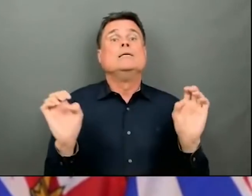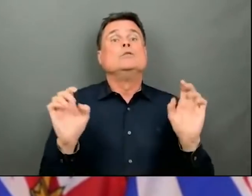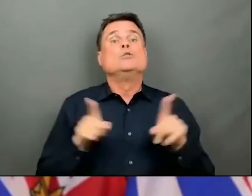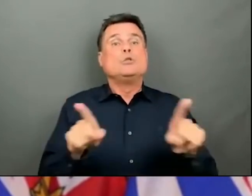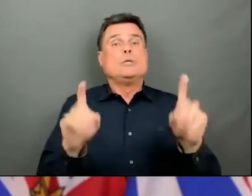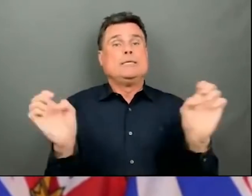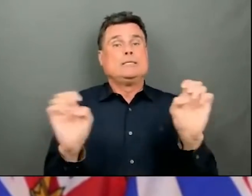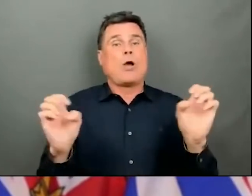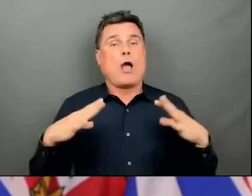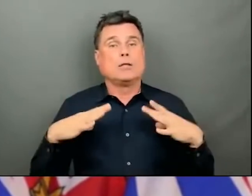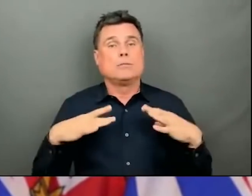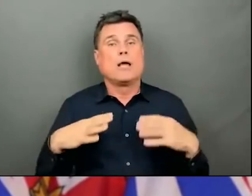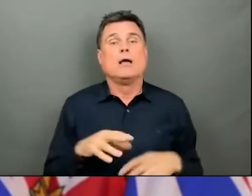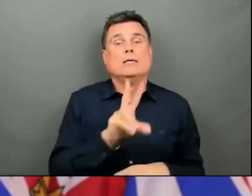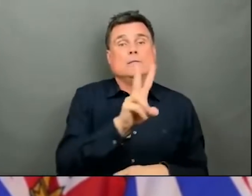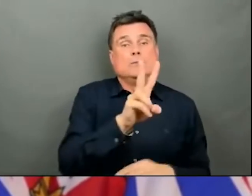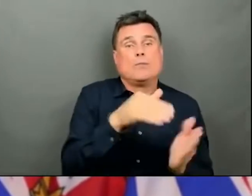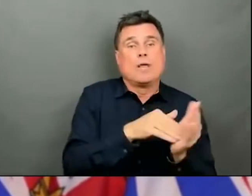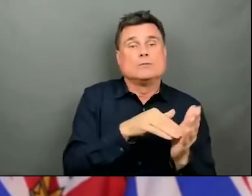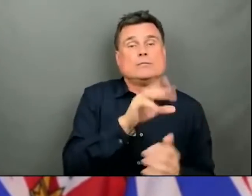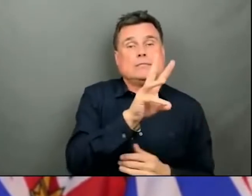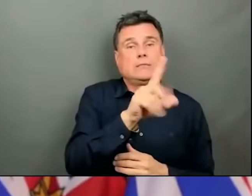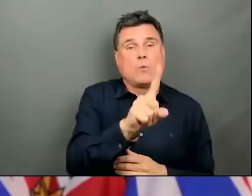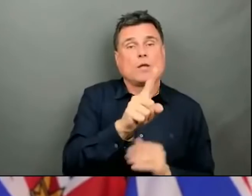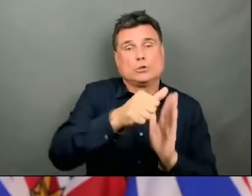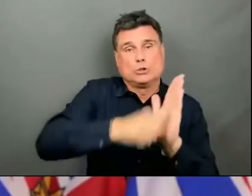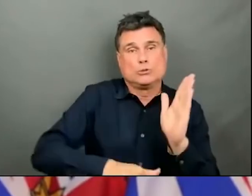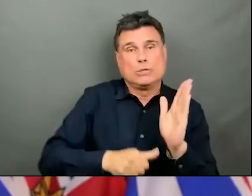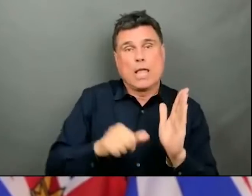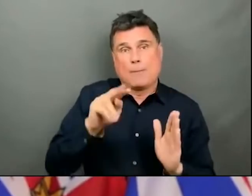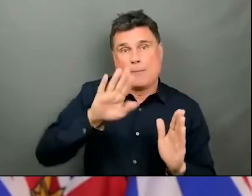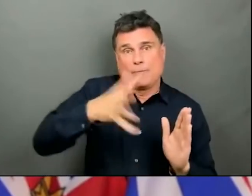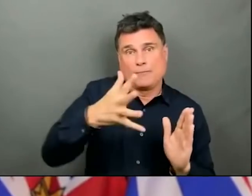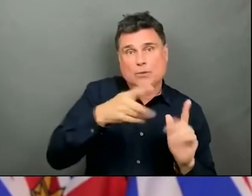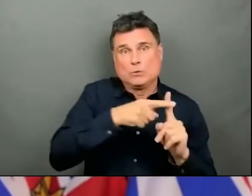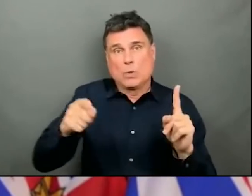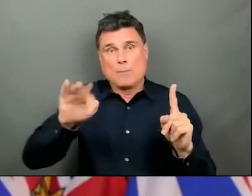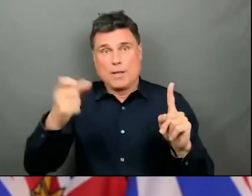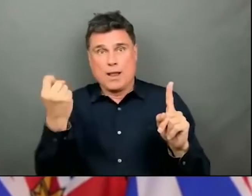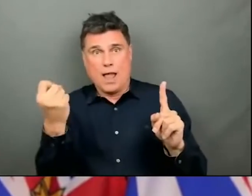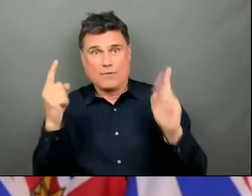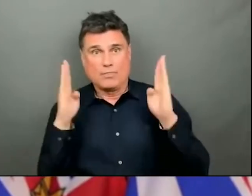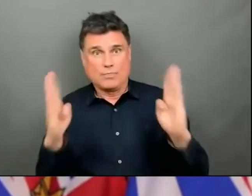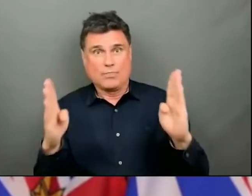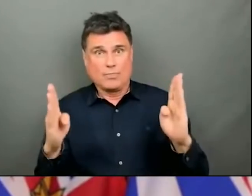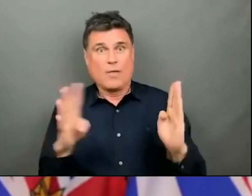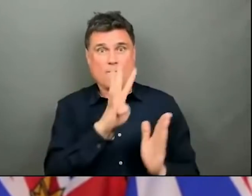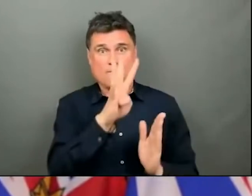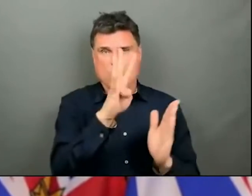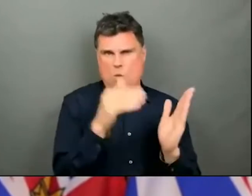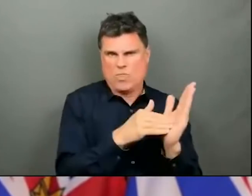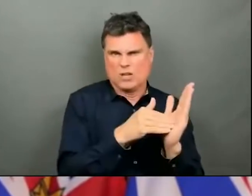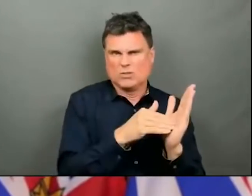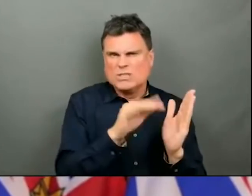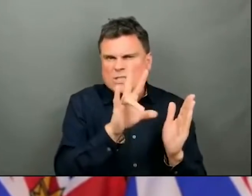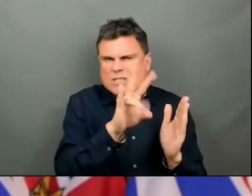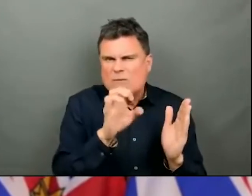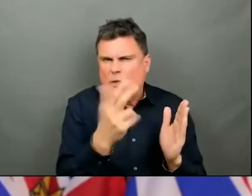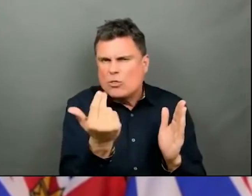from April 5th to April 11th. That is 4,713 scheduled surgeries and 1